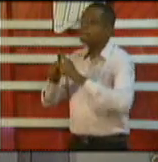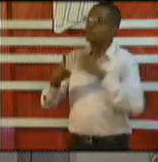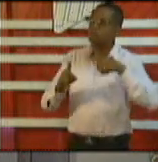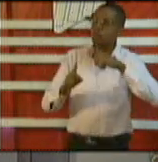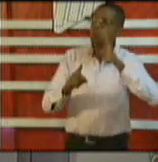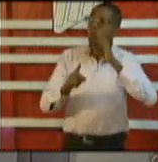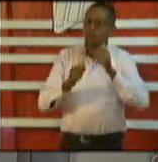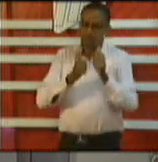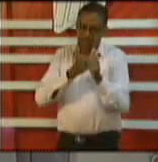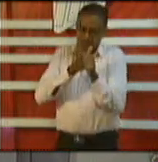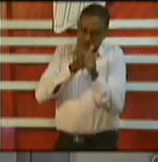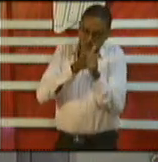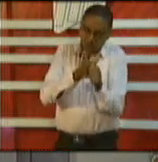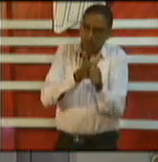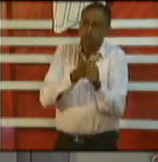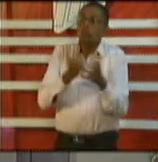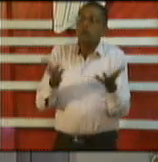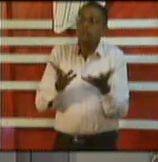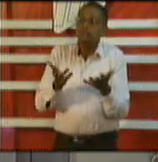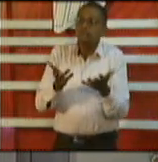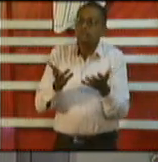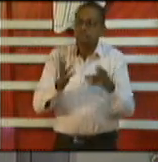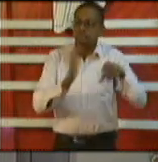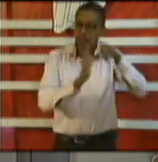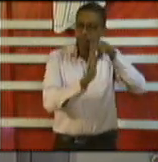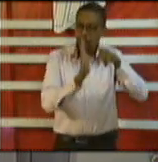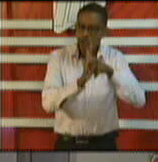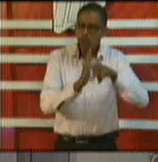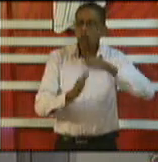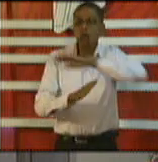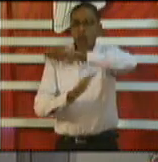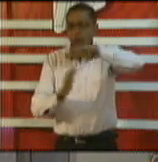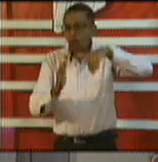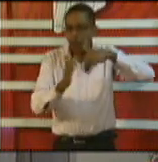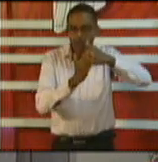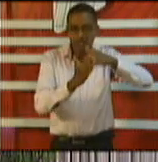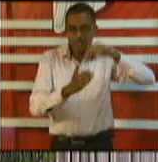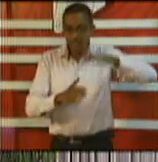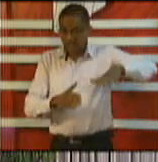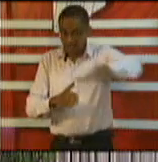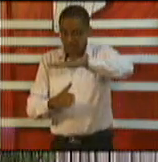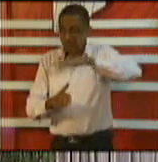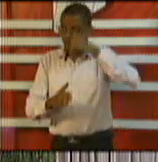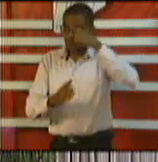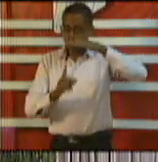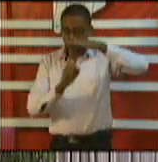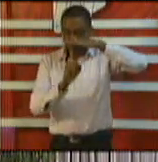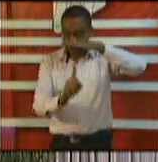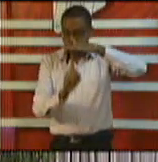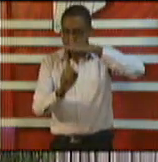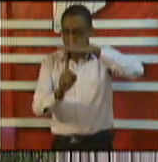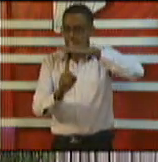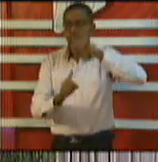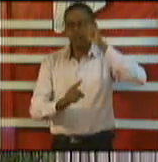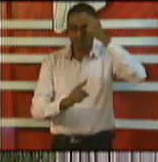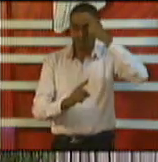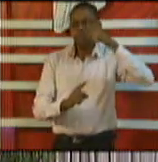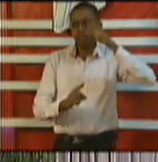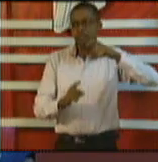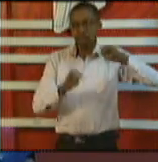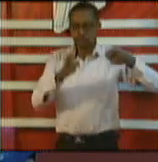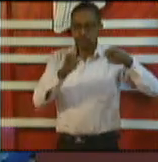that all quarantine has to be state run quarantine I think CMO has a part of that yeah